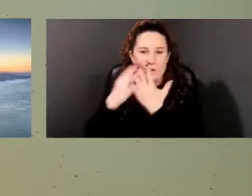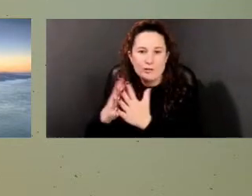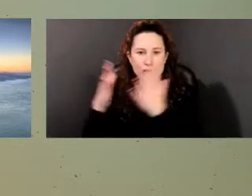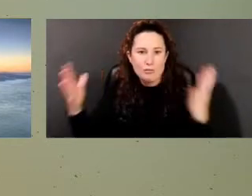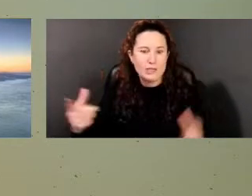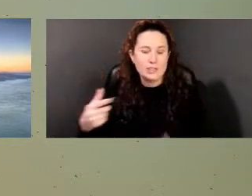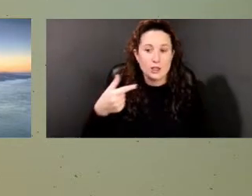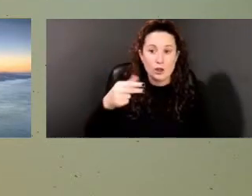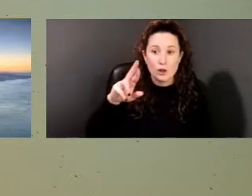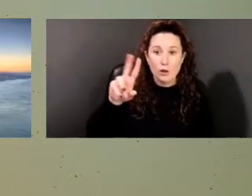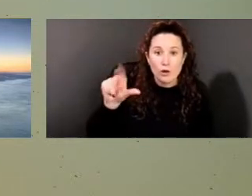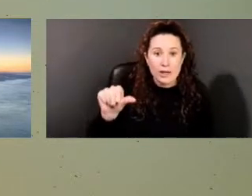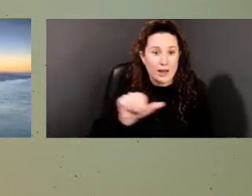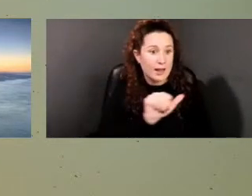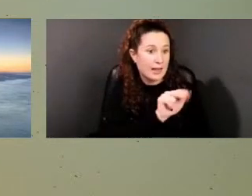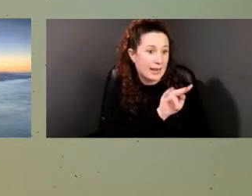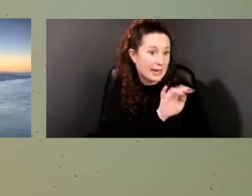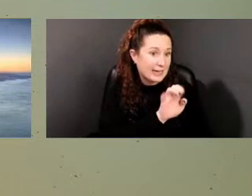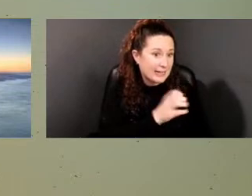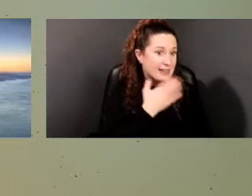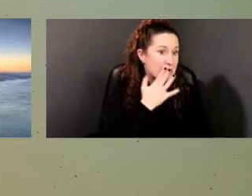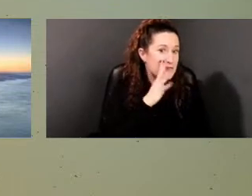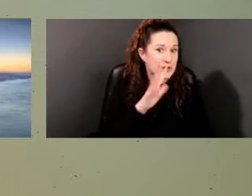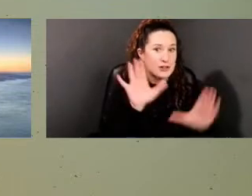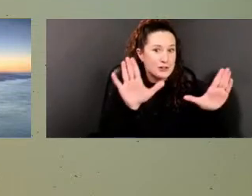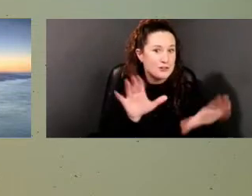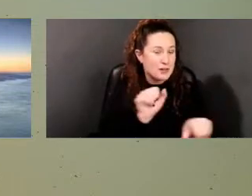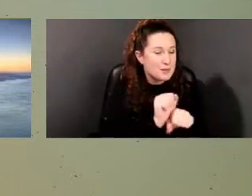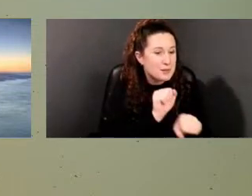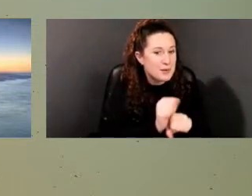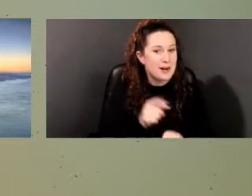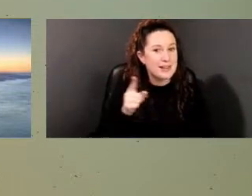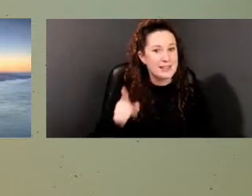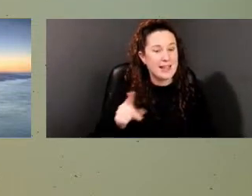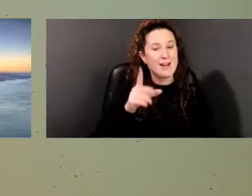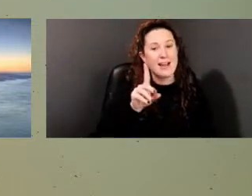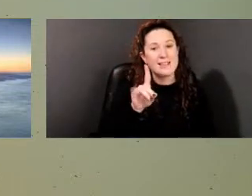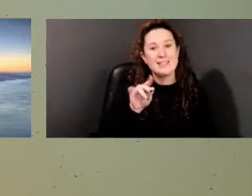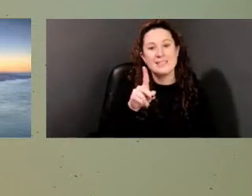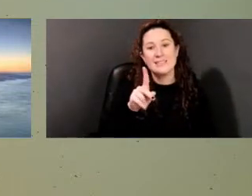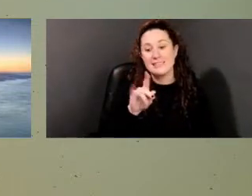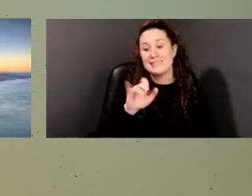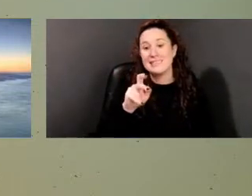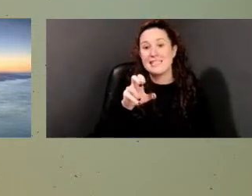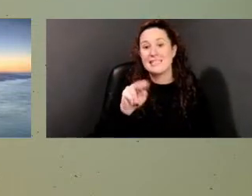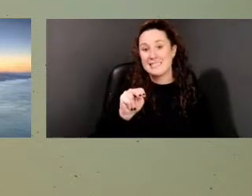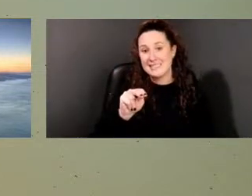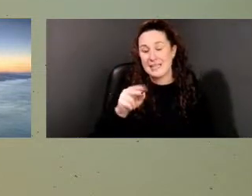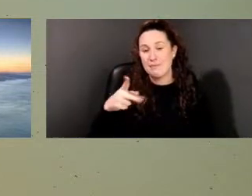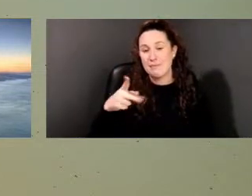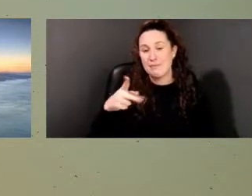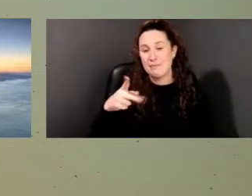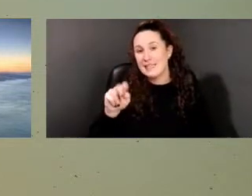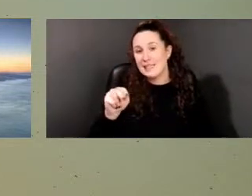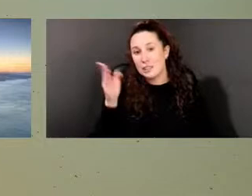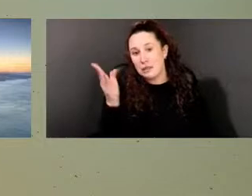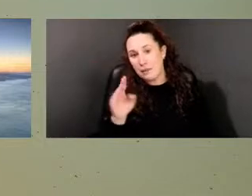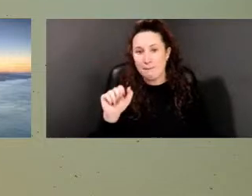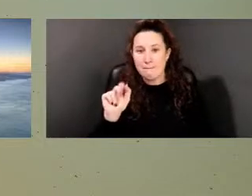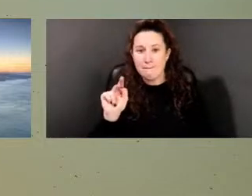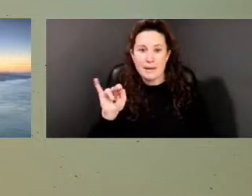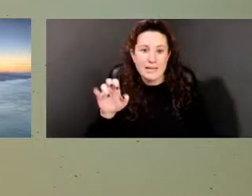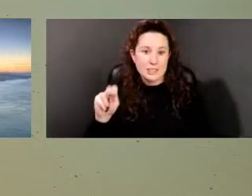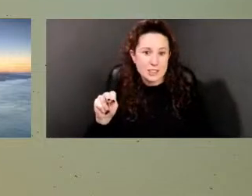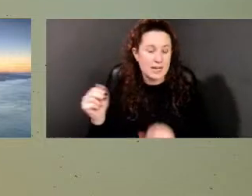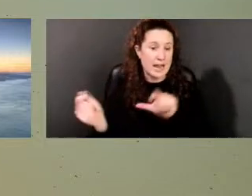thank you for your great work there at the Dickinson plantation mansion and all our colleagues at